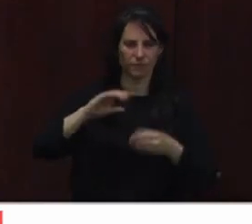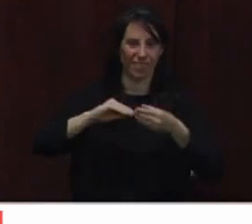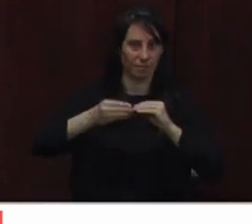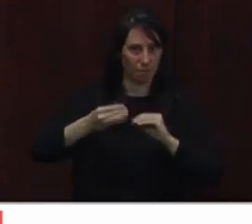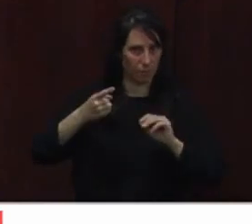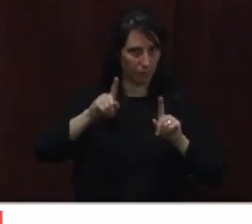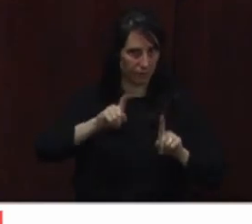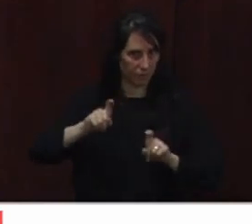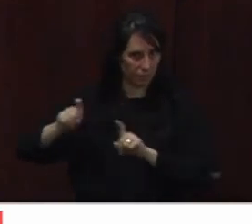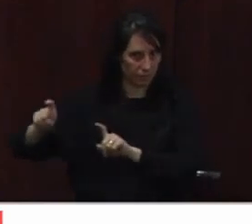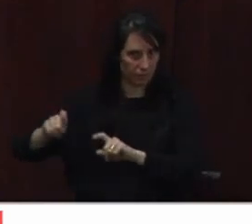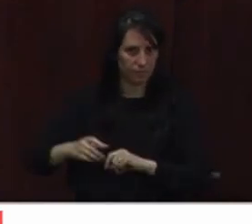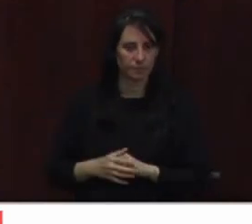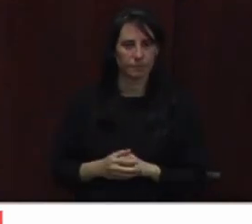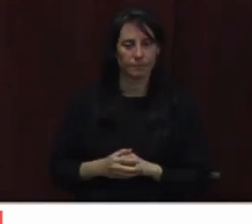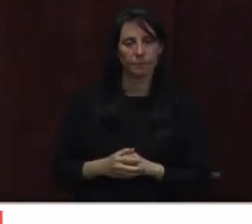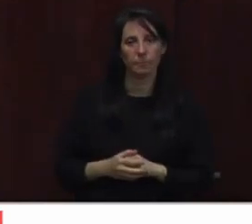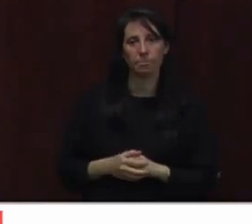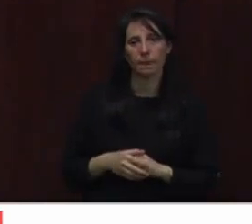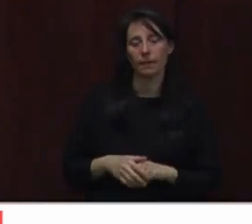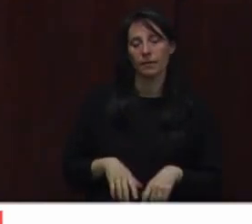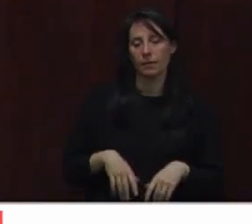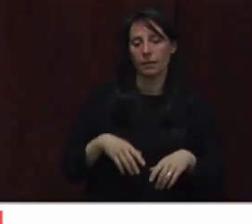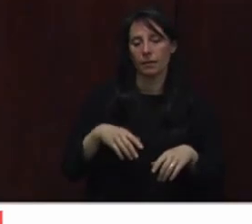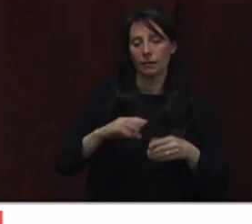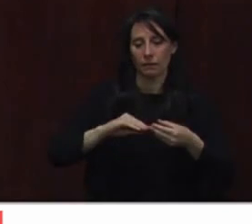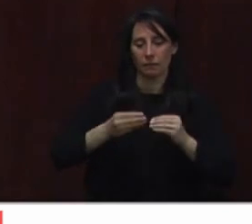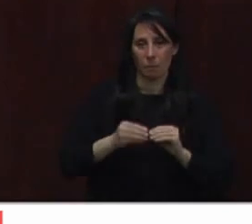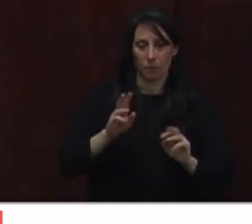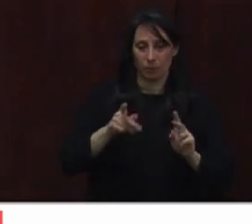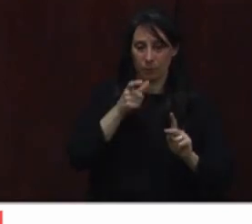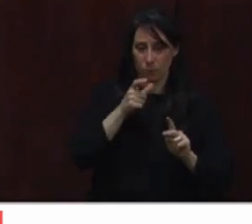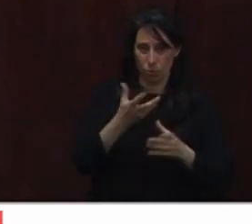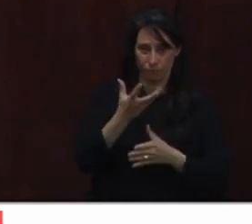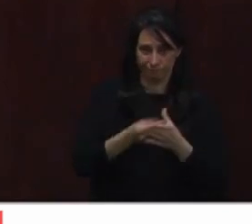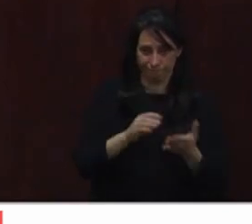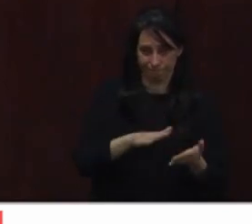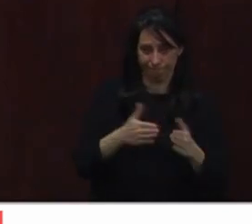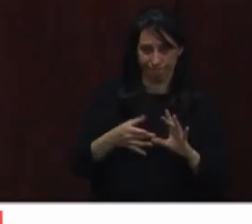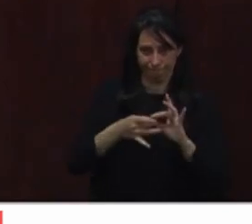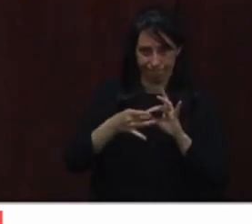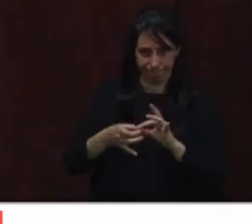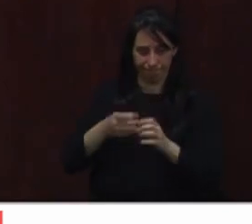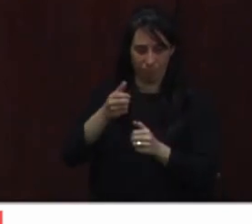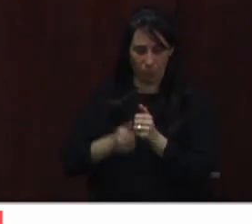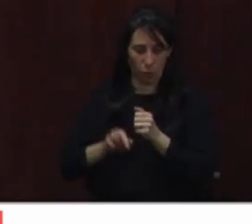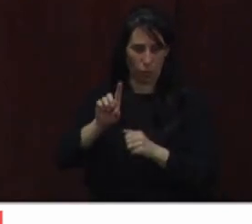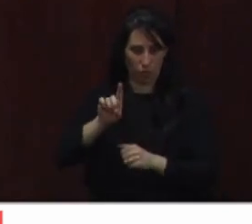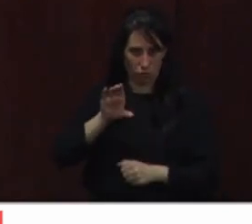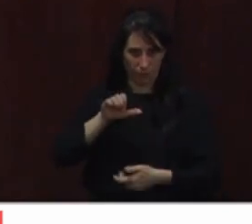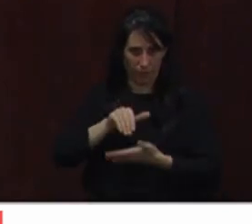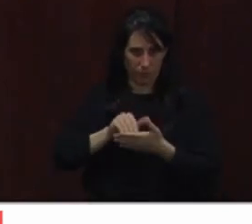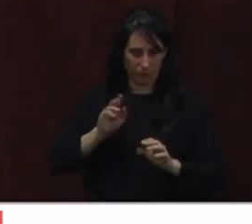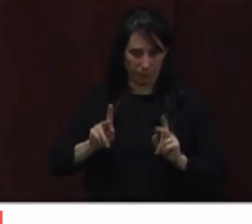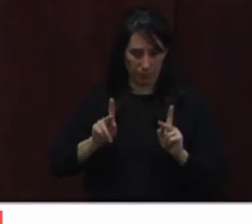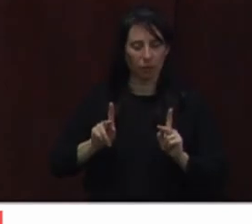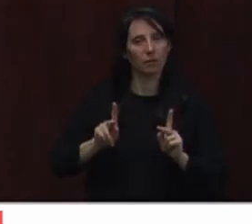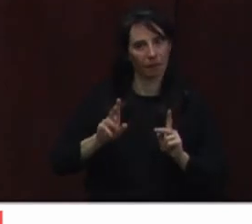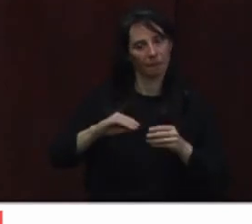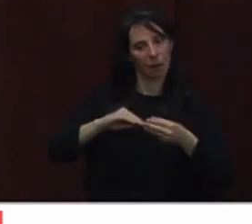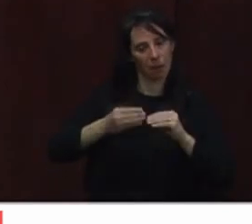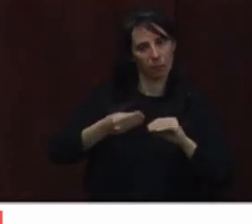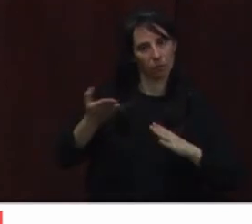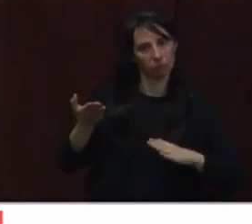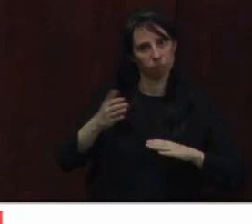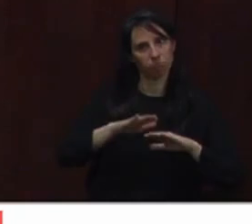COVID-19 related deaths per 100,000 also decreased this past week. And you can see that